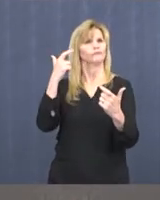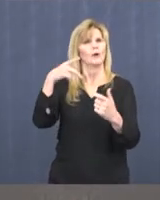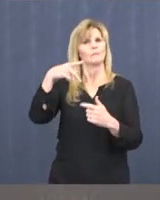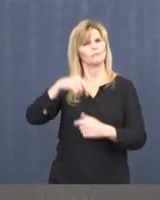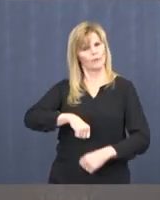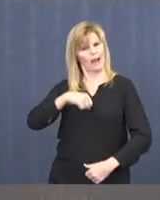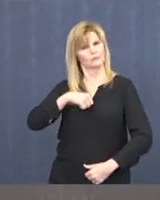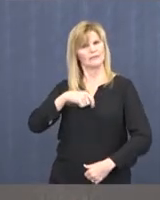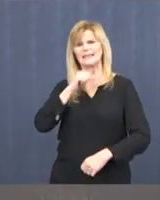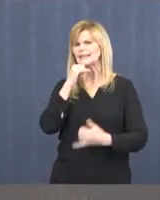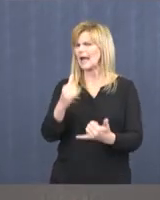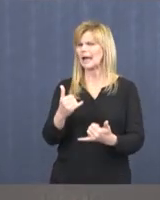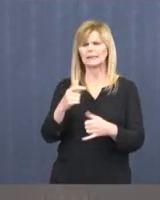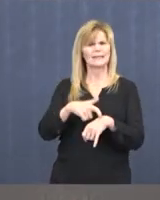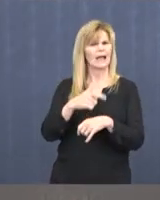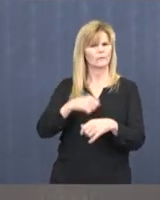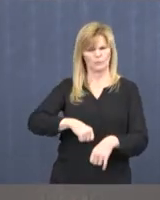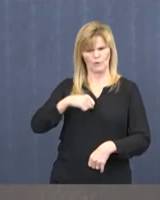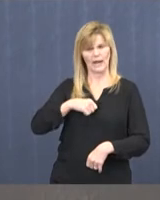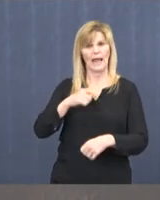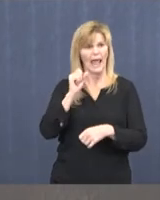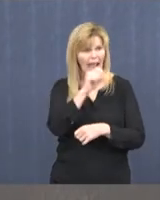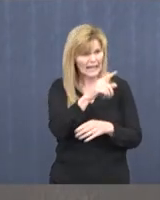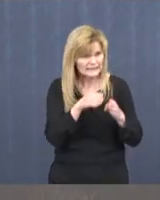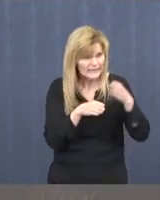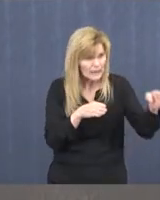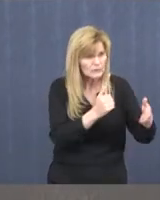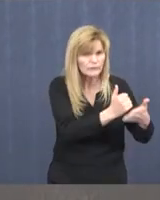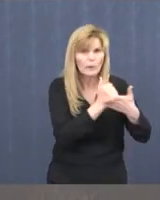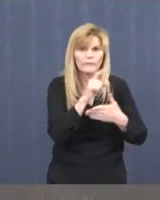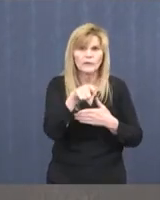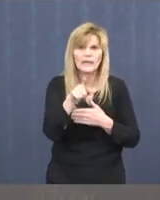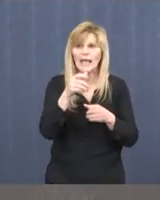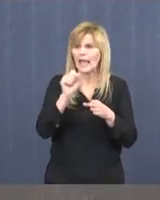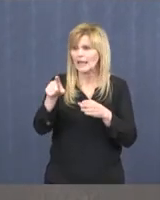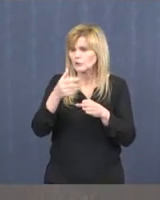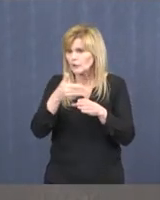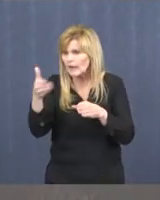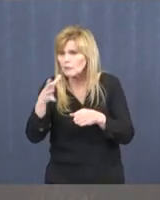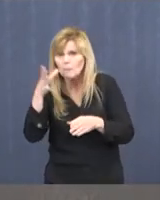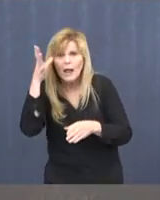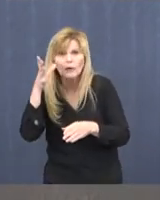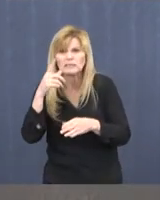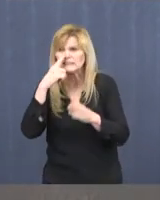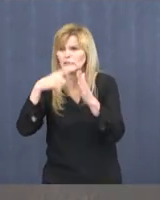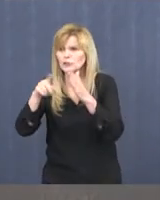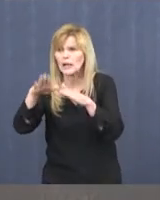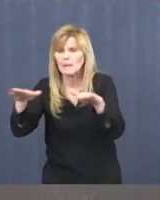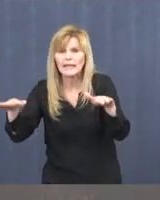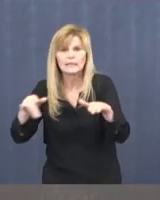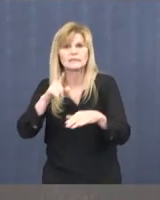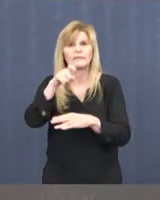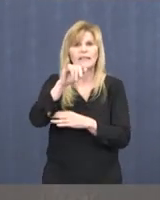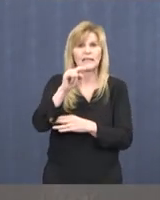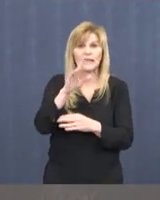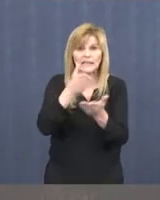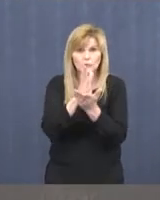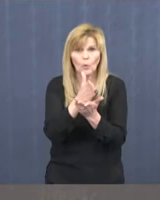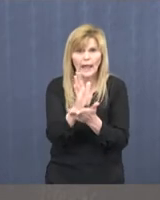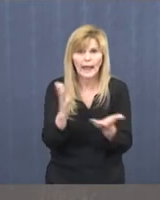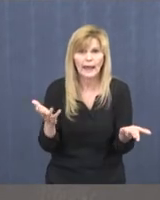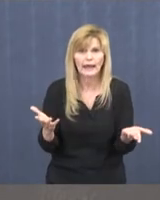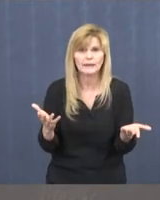the time for pride. Ask your neighbors for help if you need it. Ask your neighborhood parents to check your kids if they need it. It's okay.